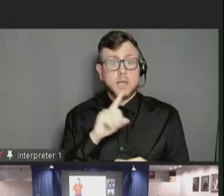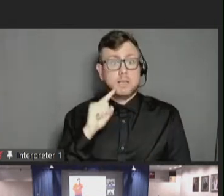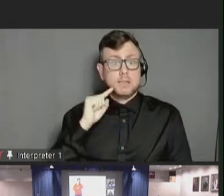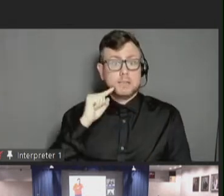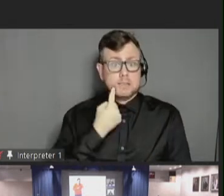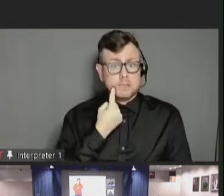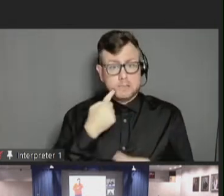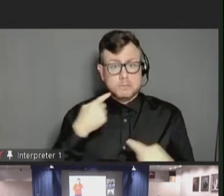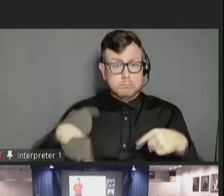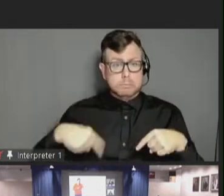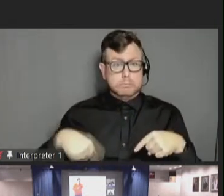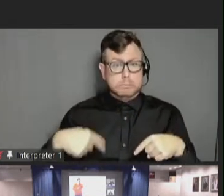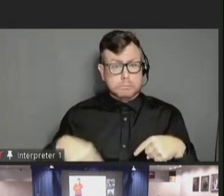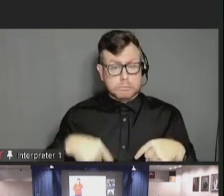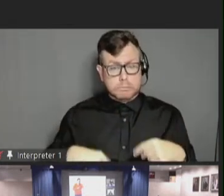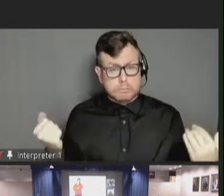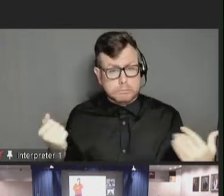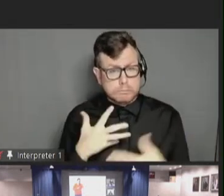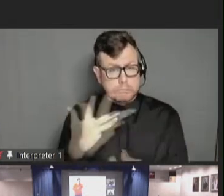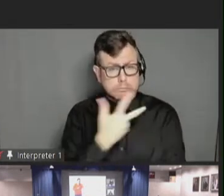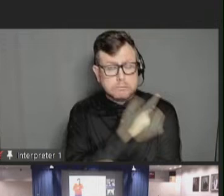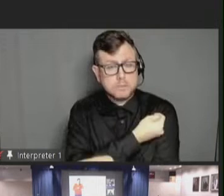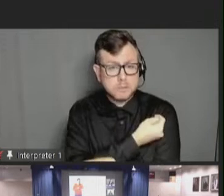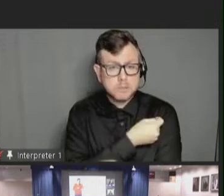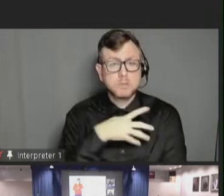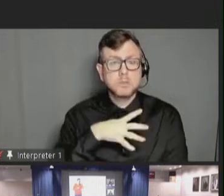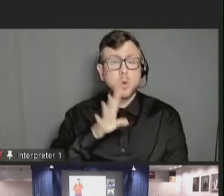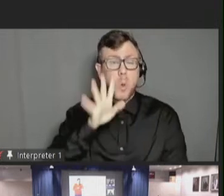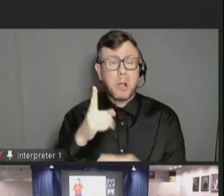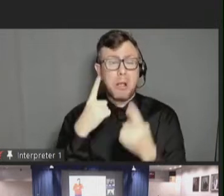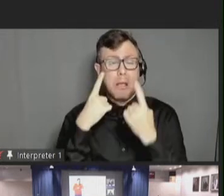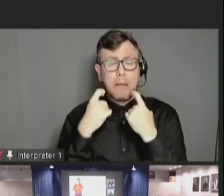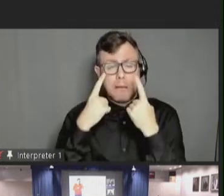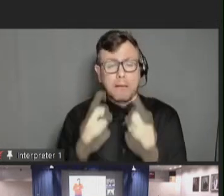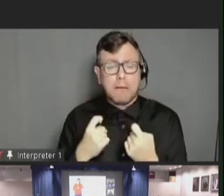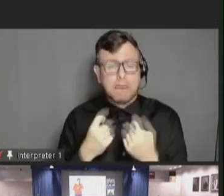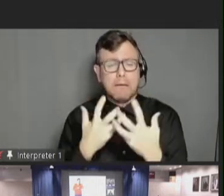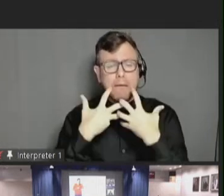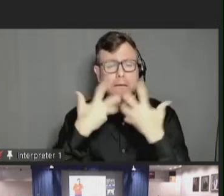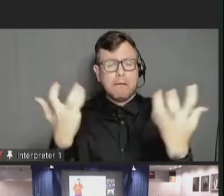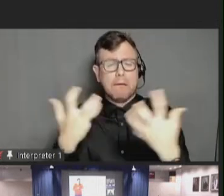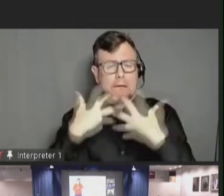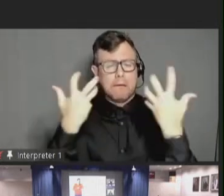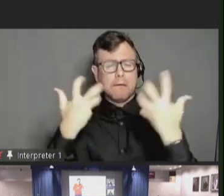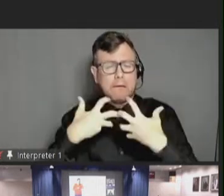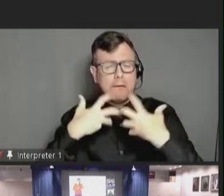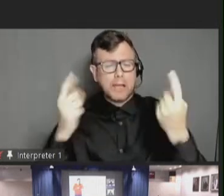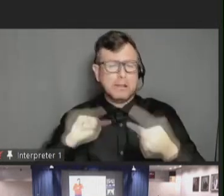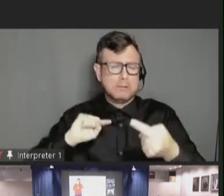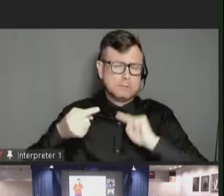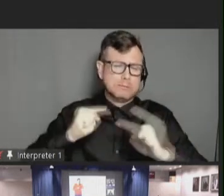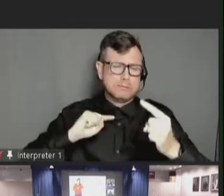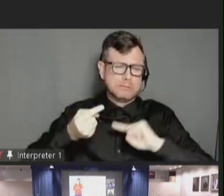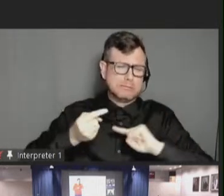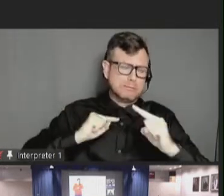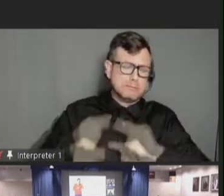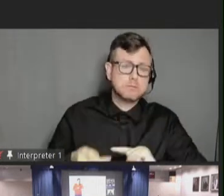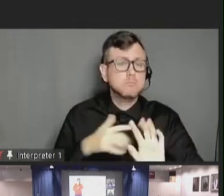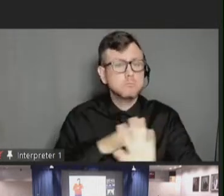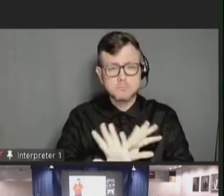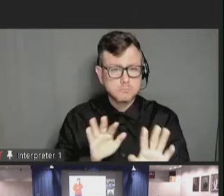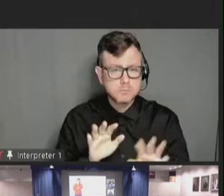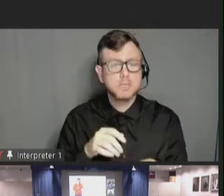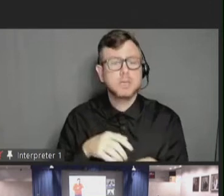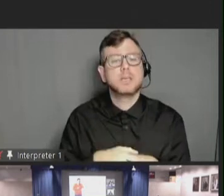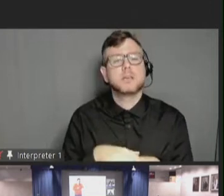fear of vaccines. He will cry and scream and say he's being tortured. We have never been